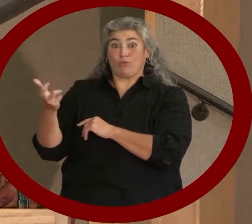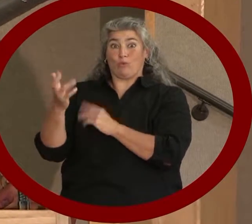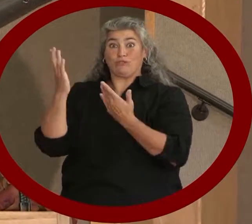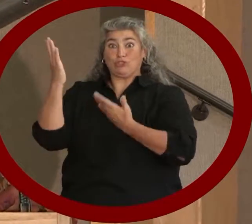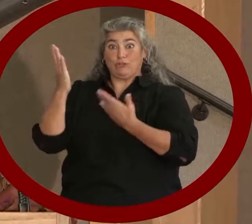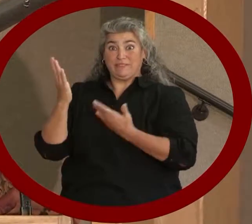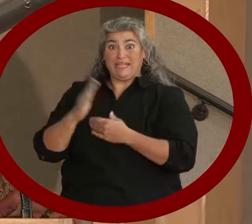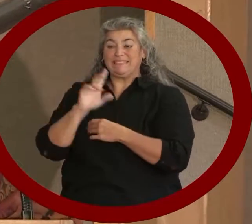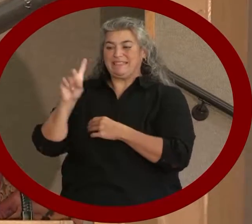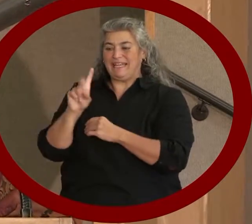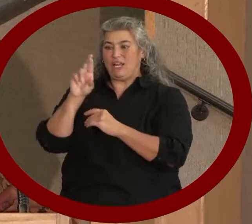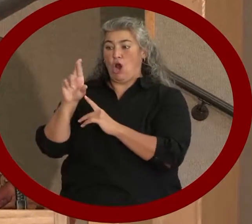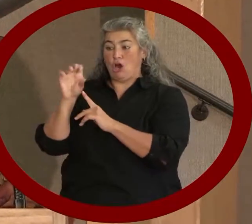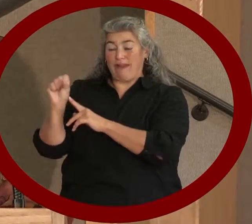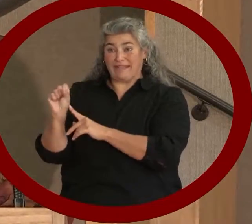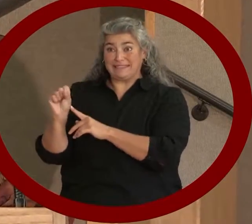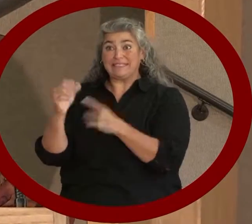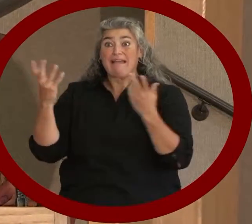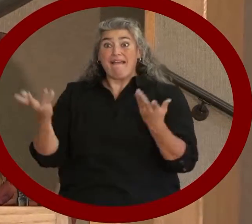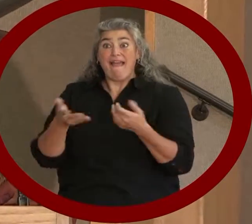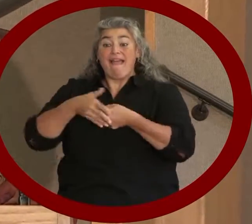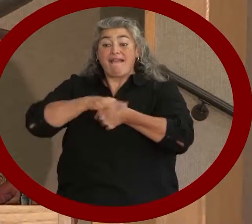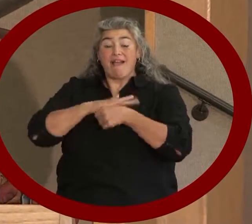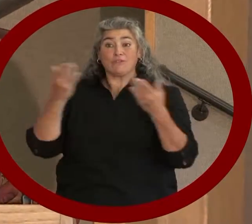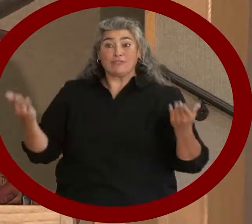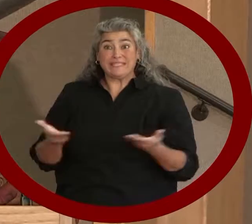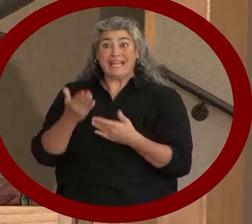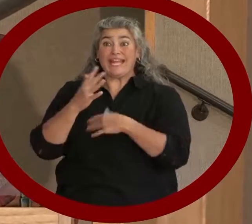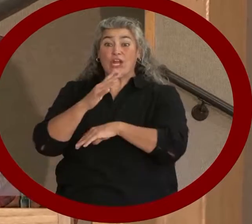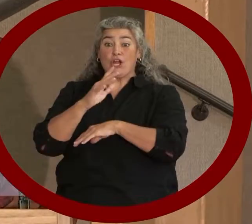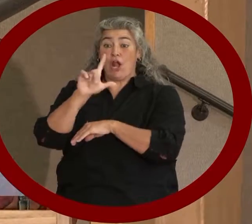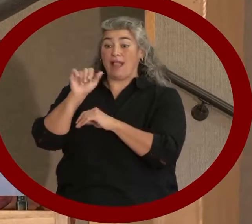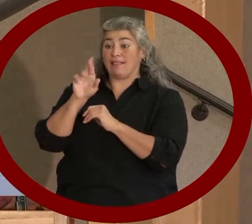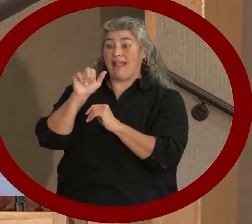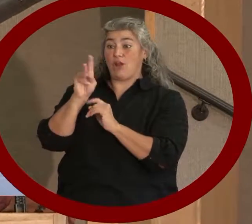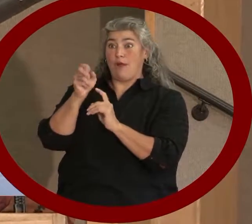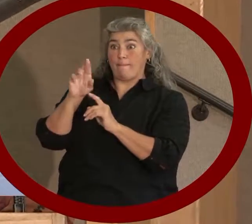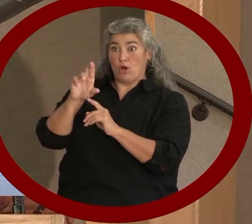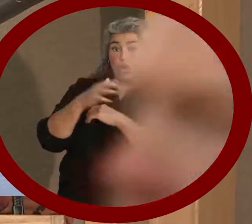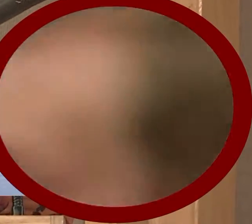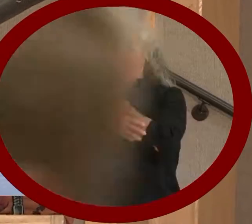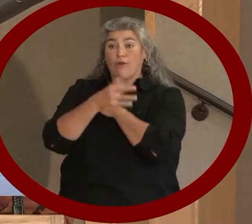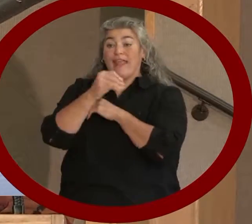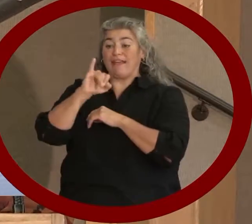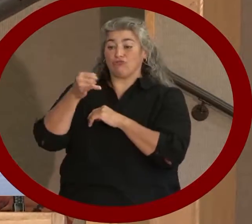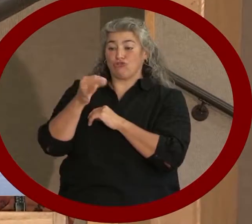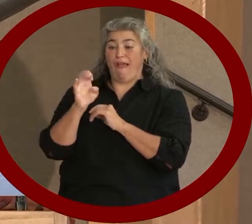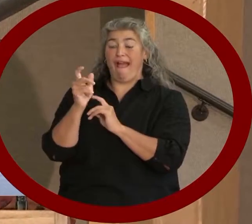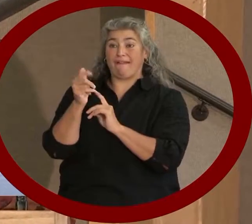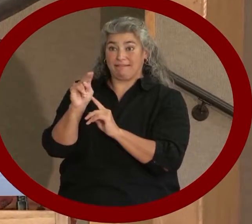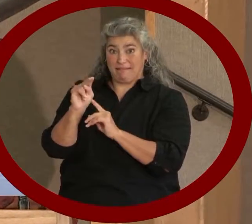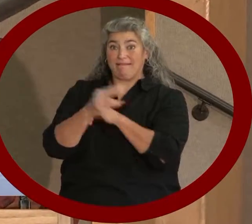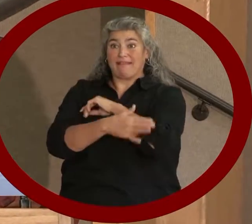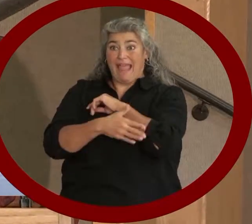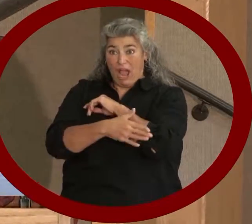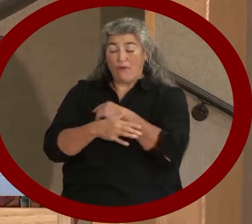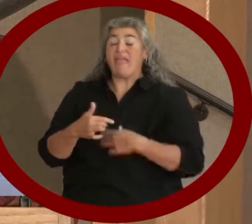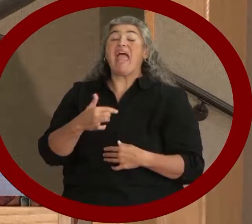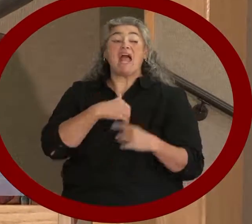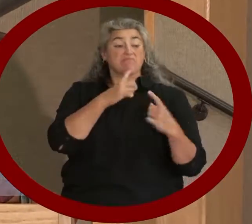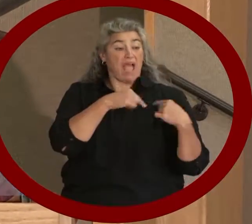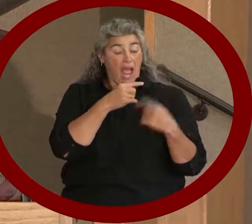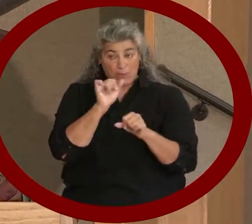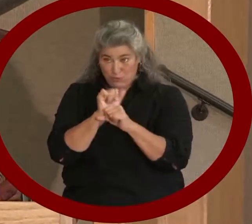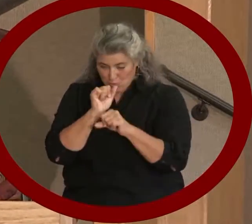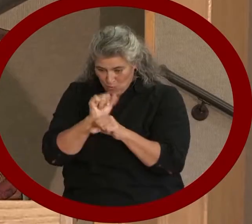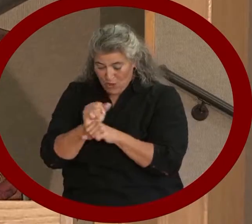County in its Ketchman area. And yes, I was working at my agency in 1990 when